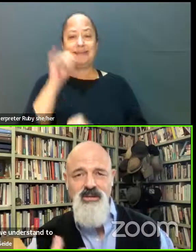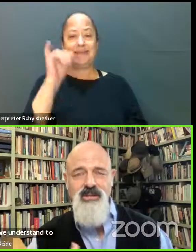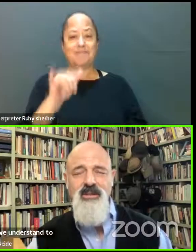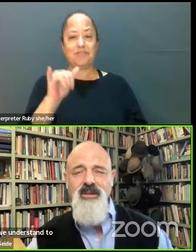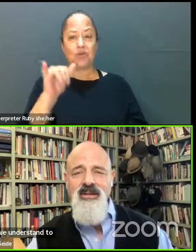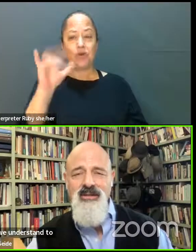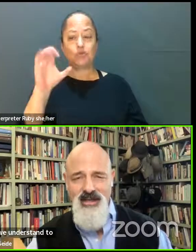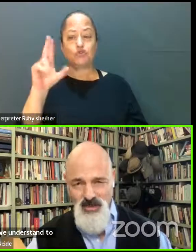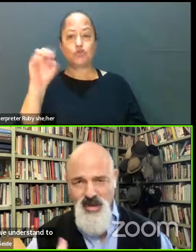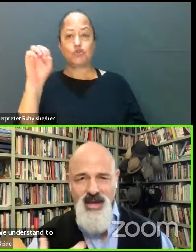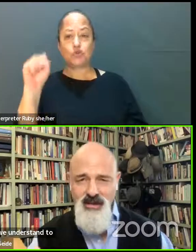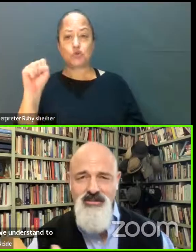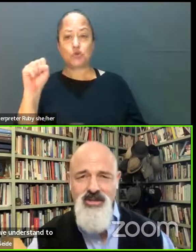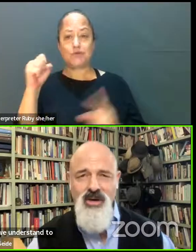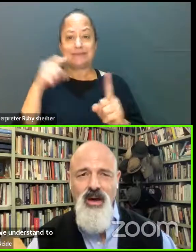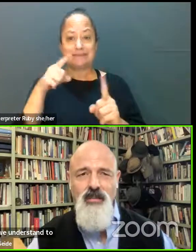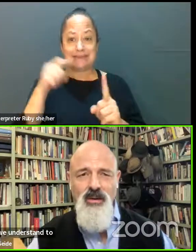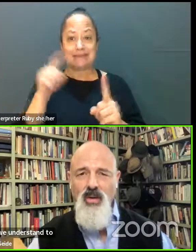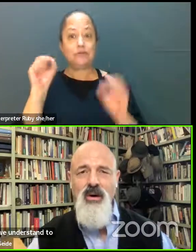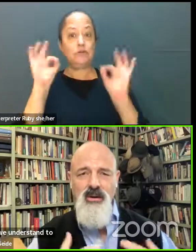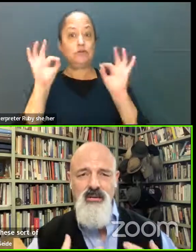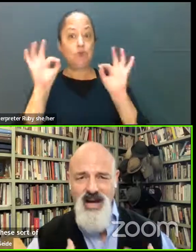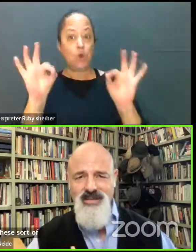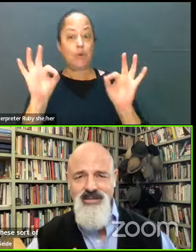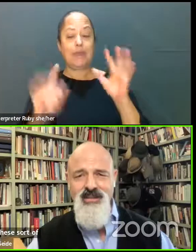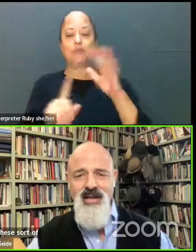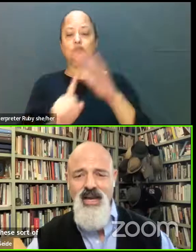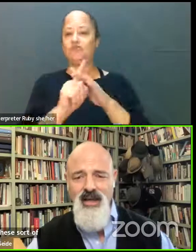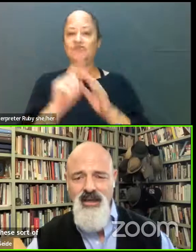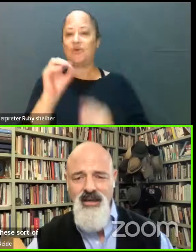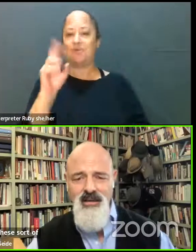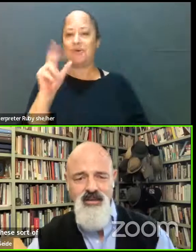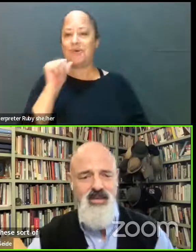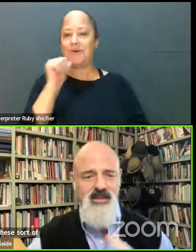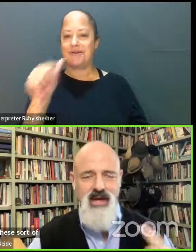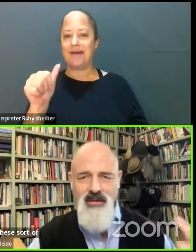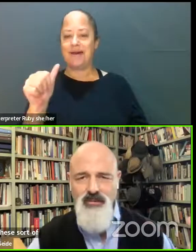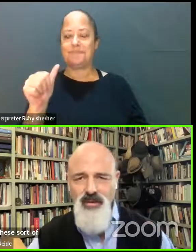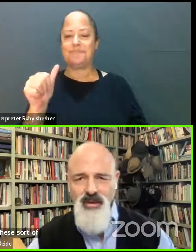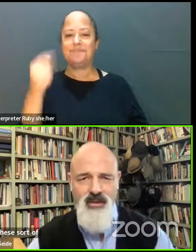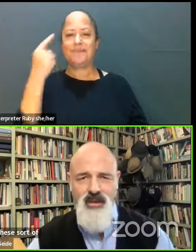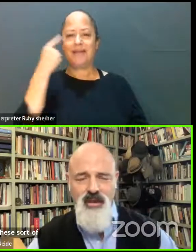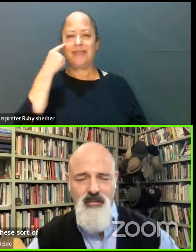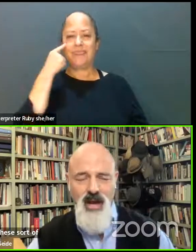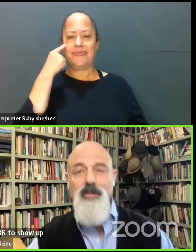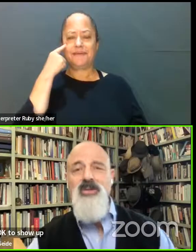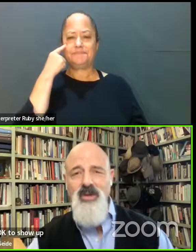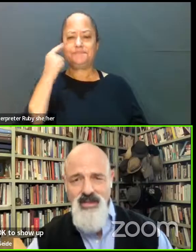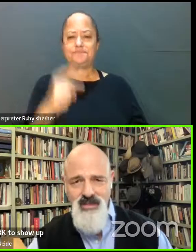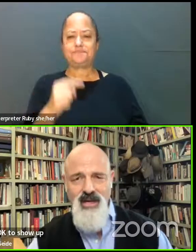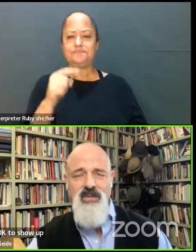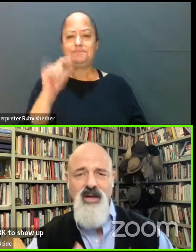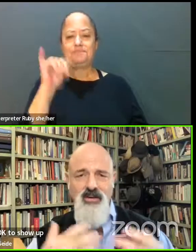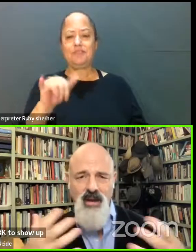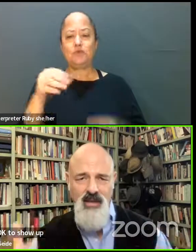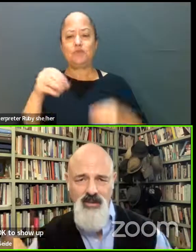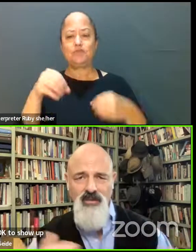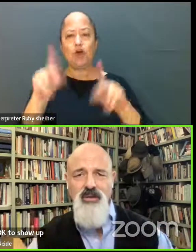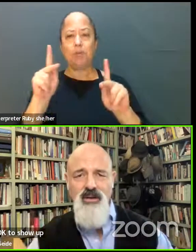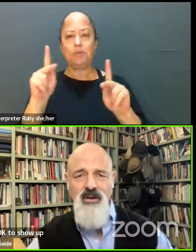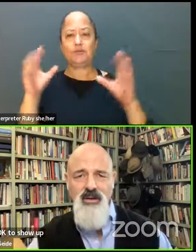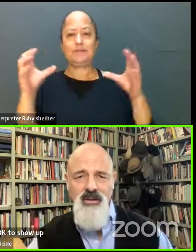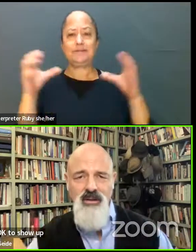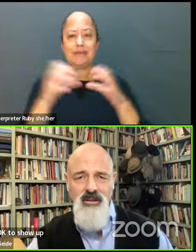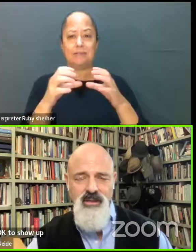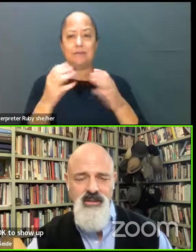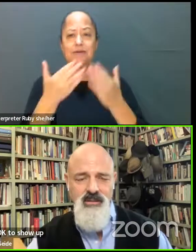and signals that it's okay to show up or not. And I think these kind of opportunities to come together and